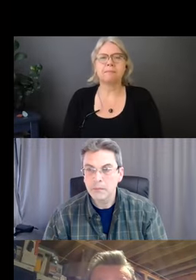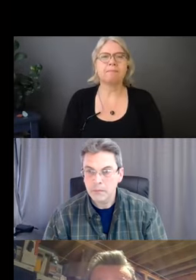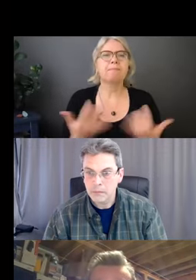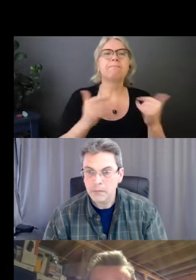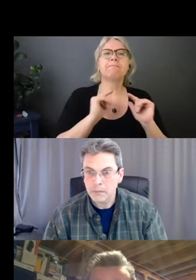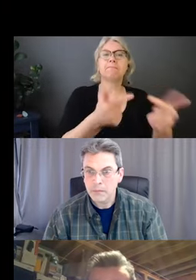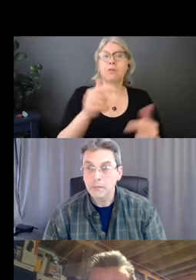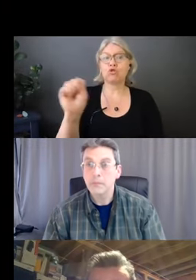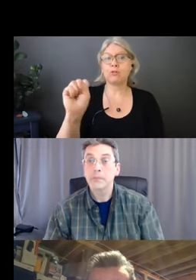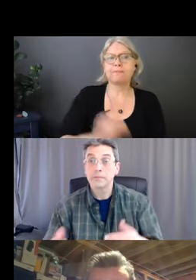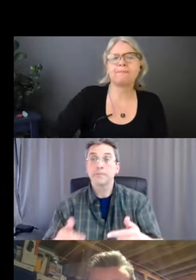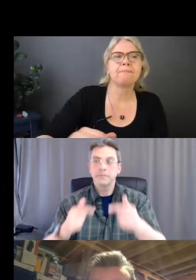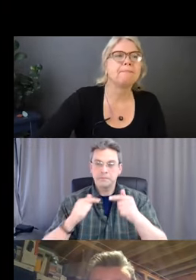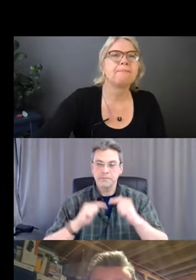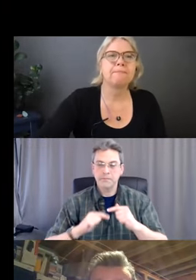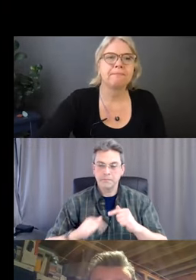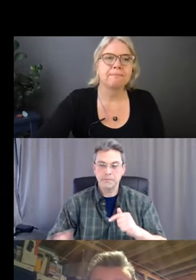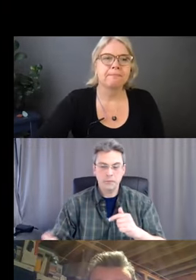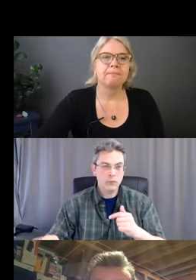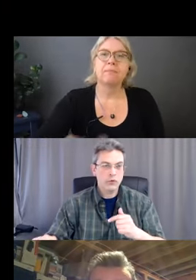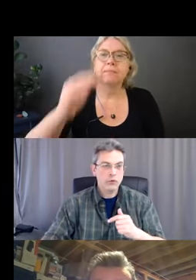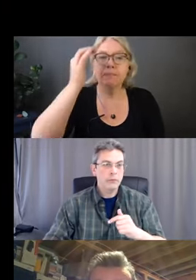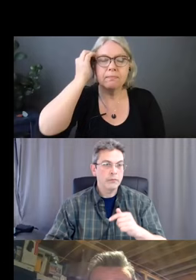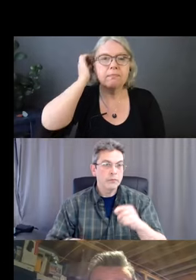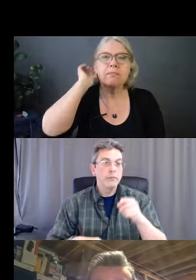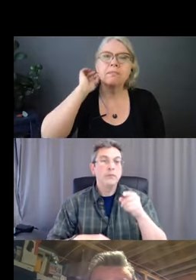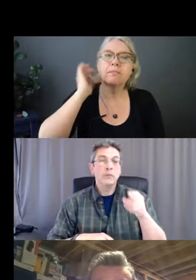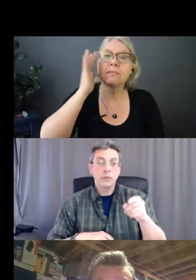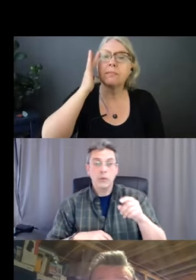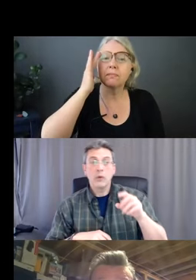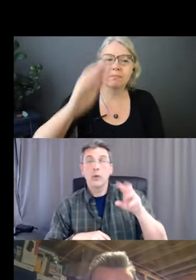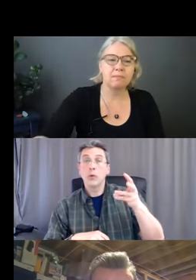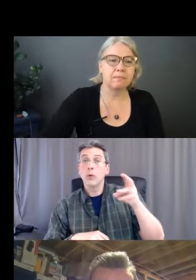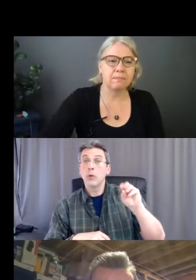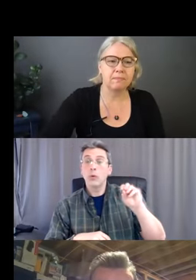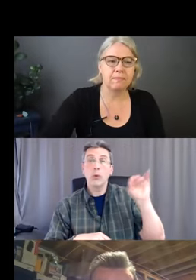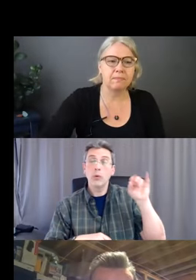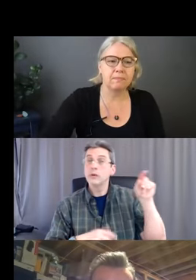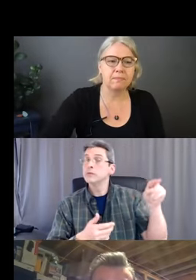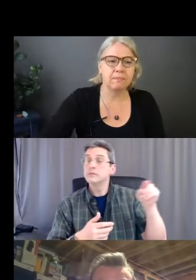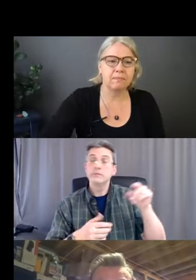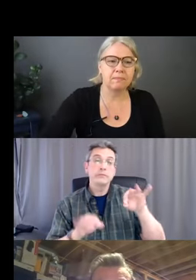And good moisturizer. So the World Health Organization talks about good moisturizer.